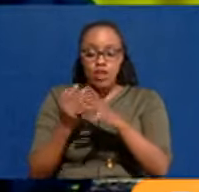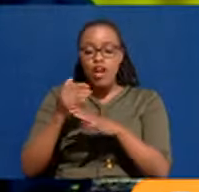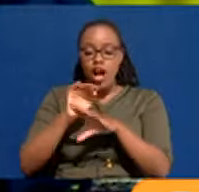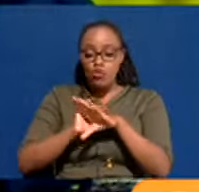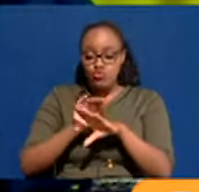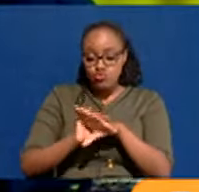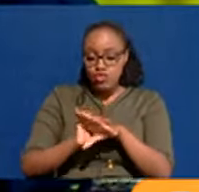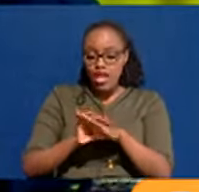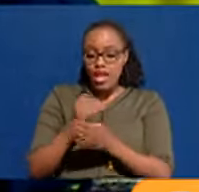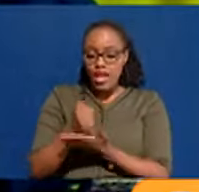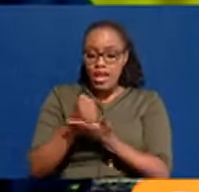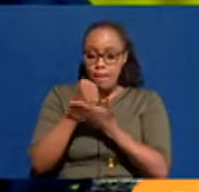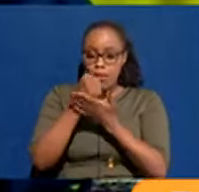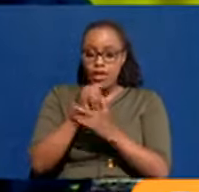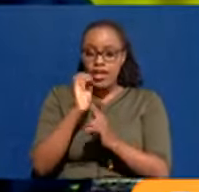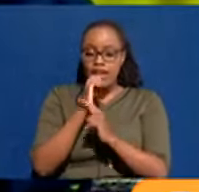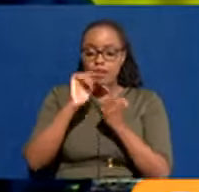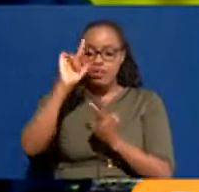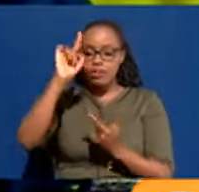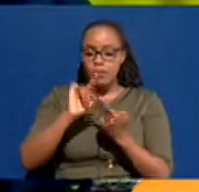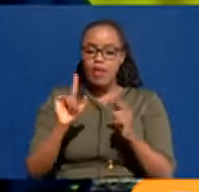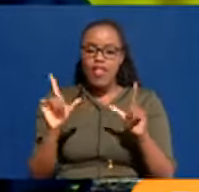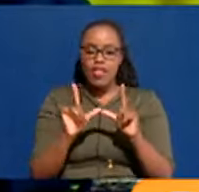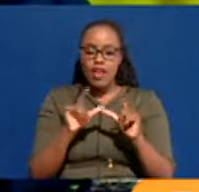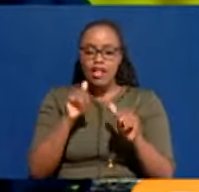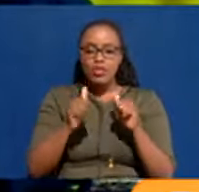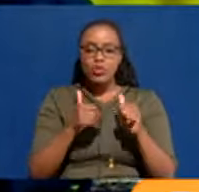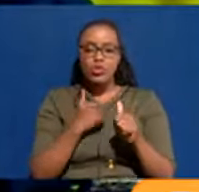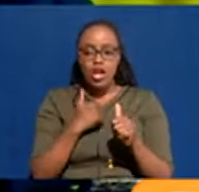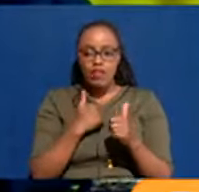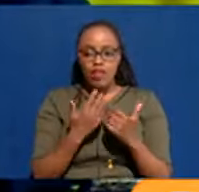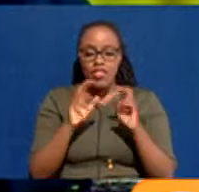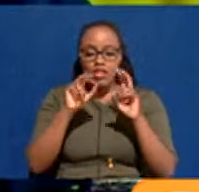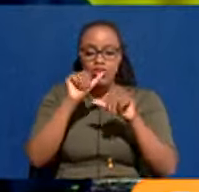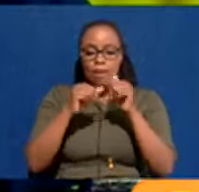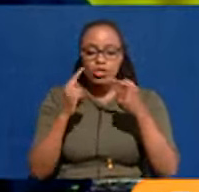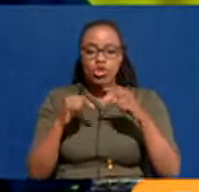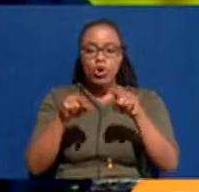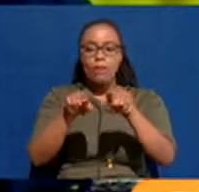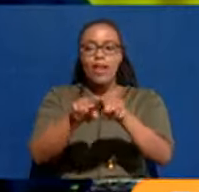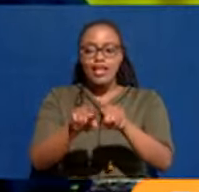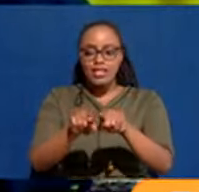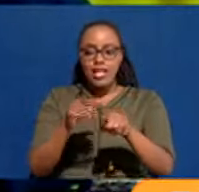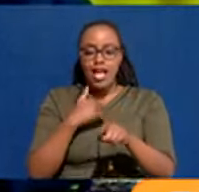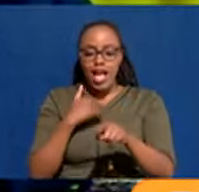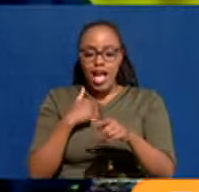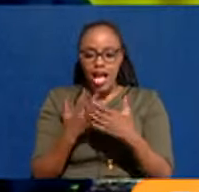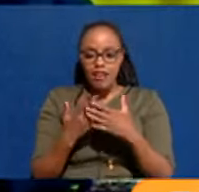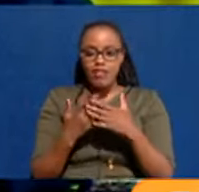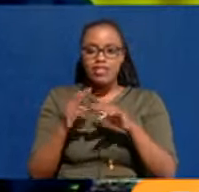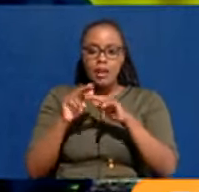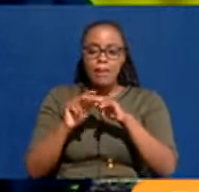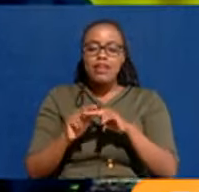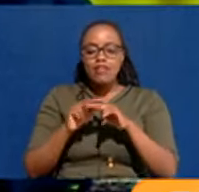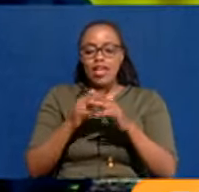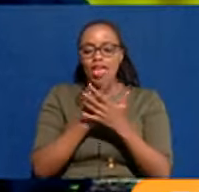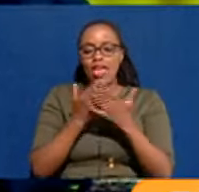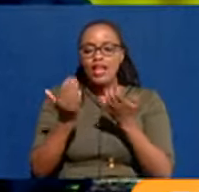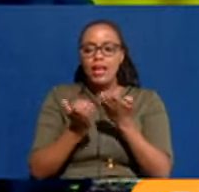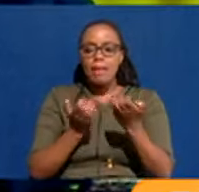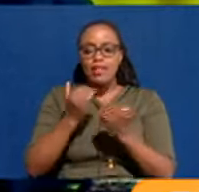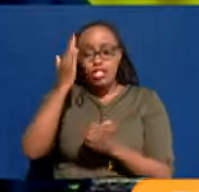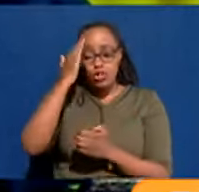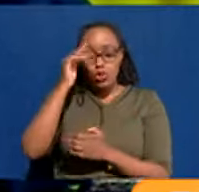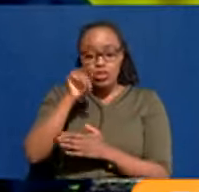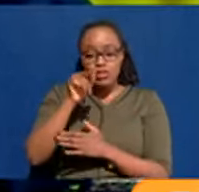environment, reducing the licenses to one, the issue of compliance, that there's predictability, any business knows that